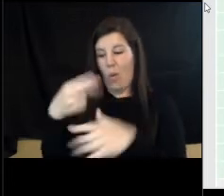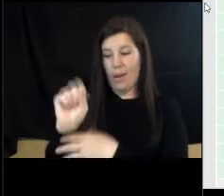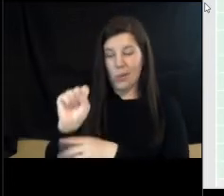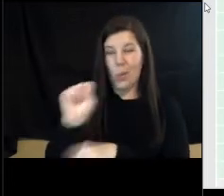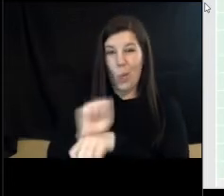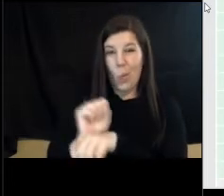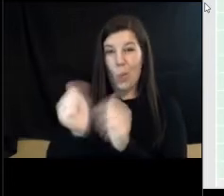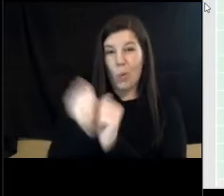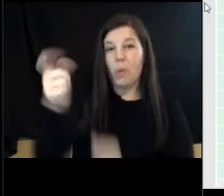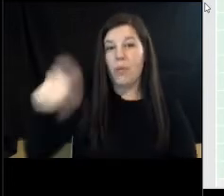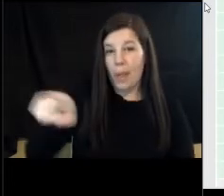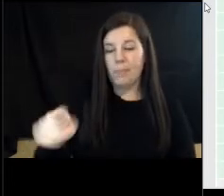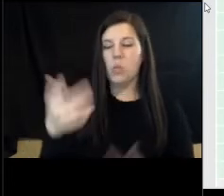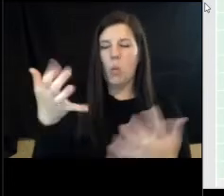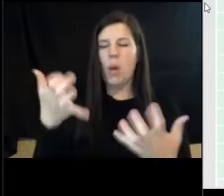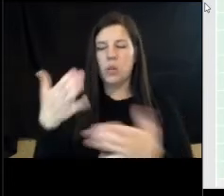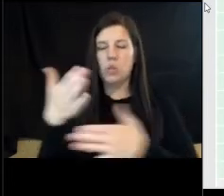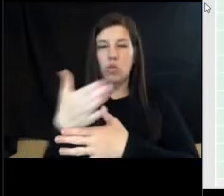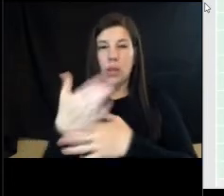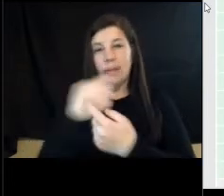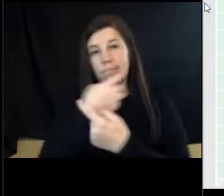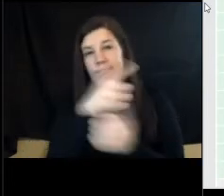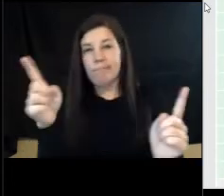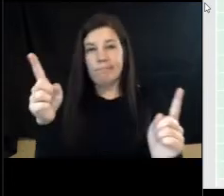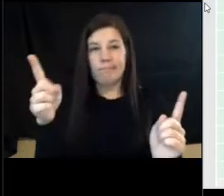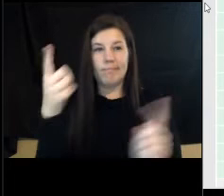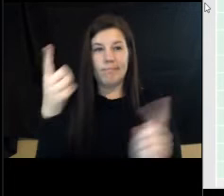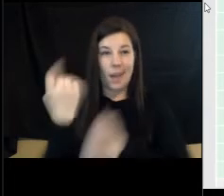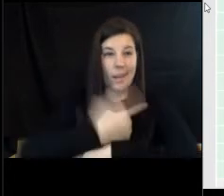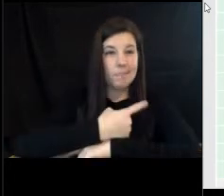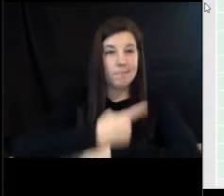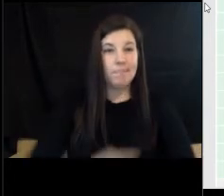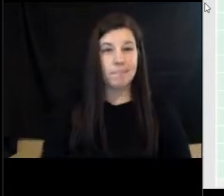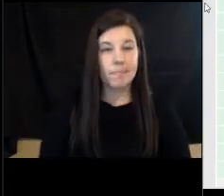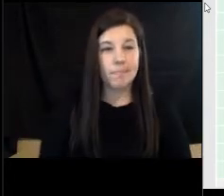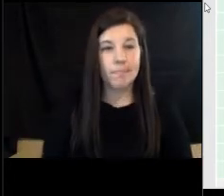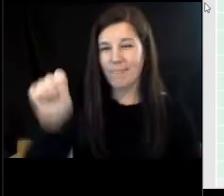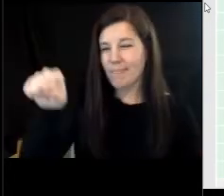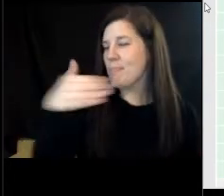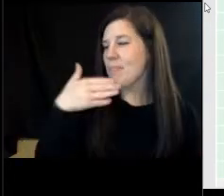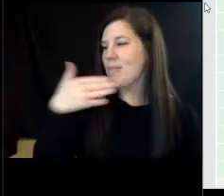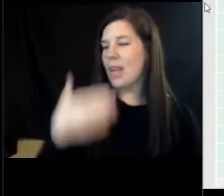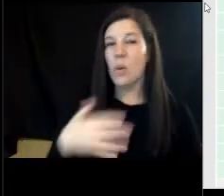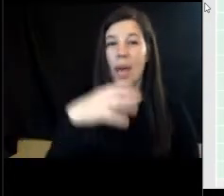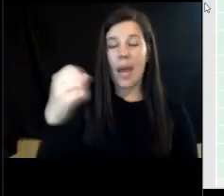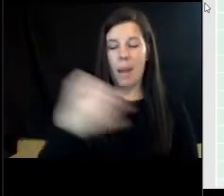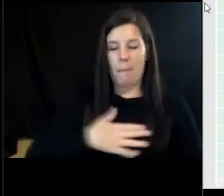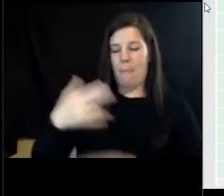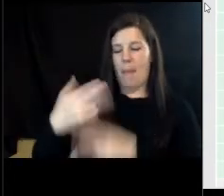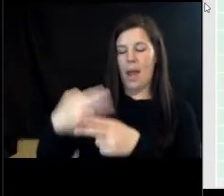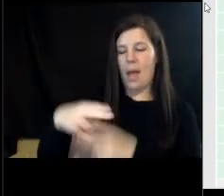of the things that we want to share with all of you today. yeah, thank you. And my name is